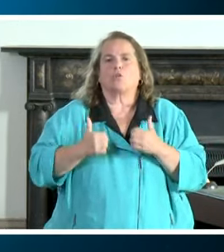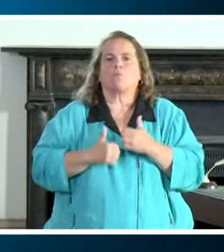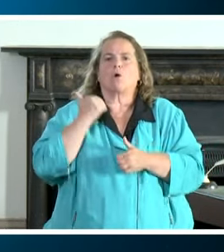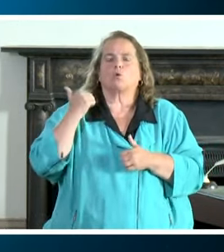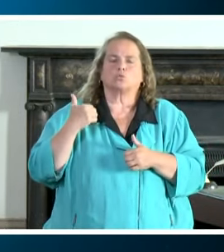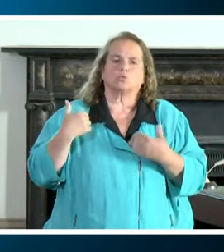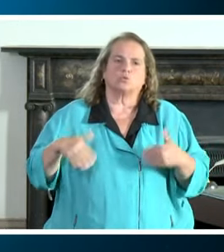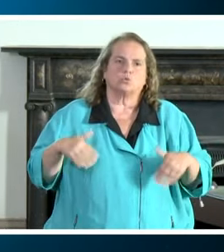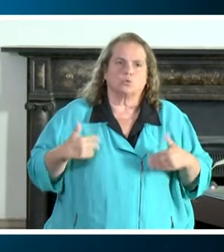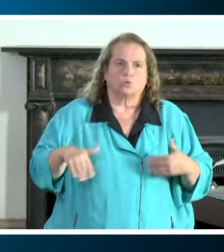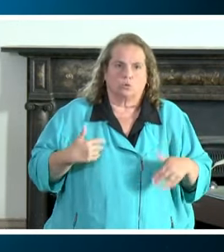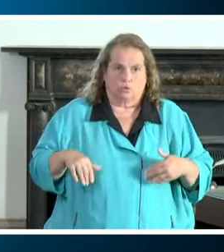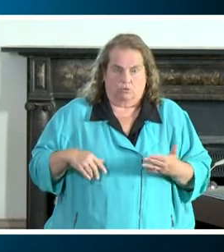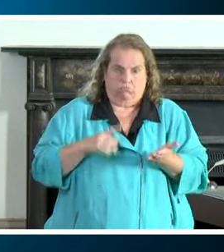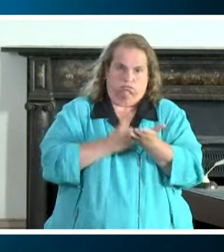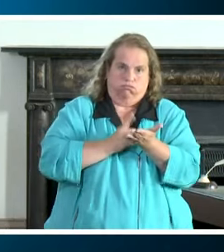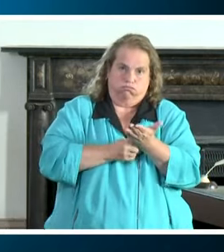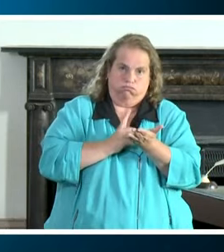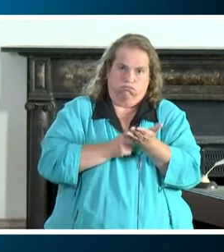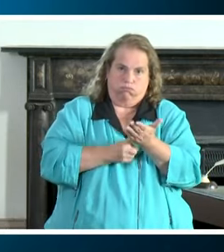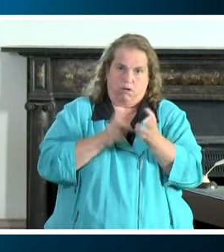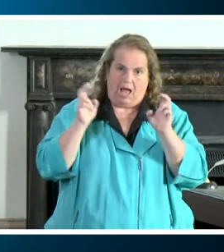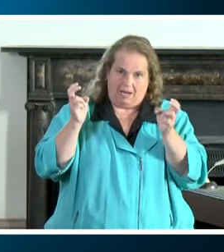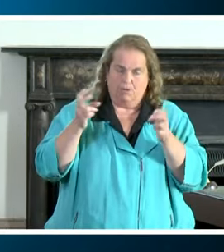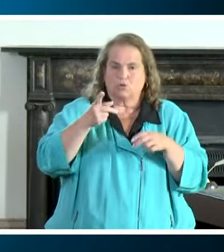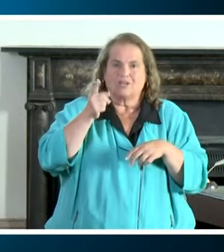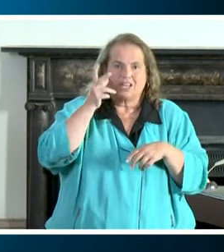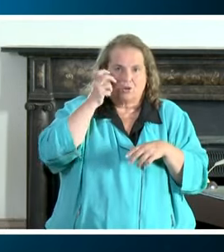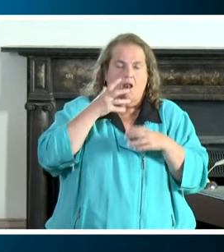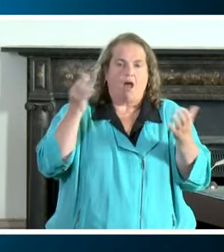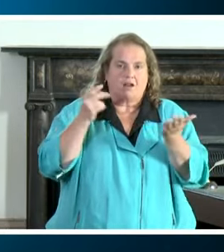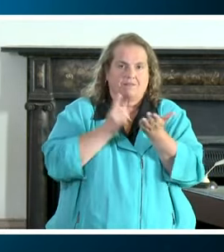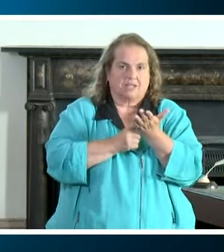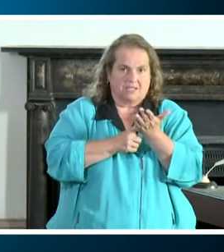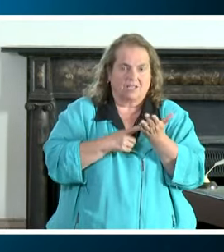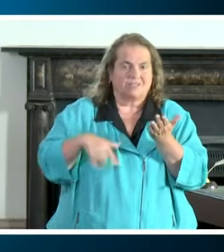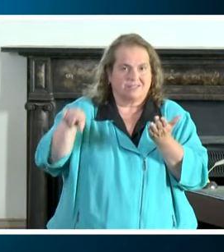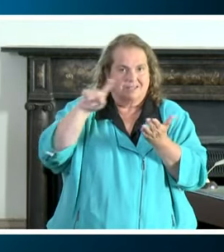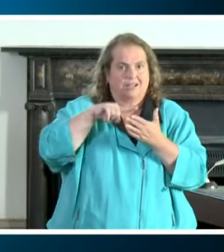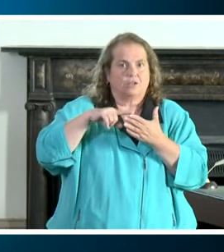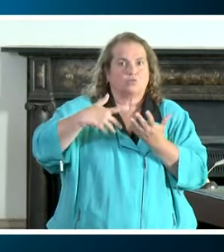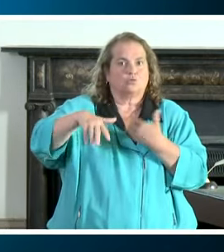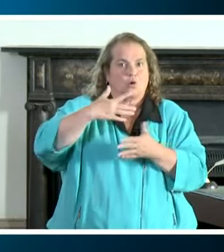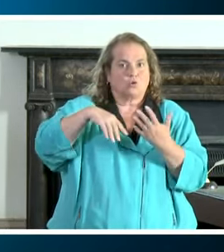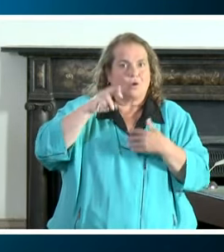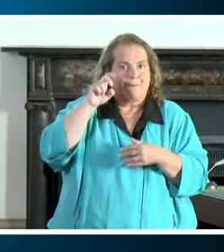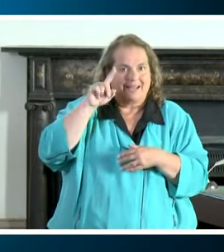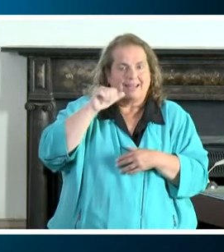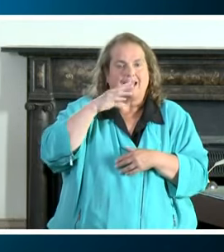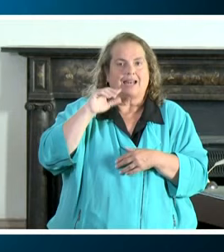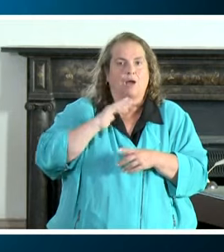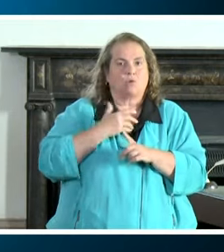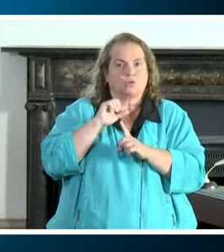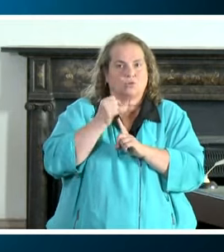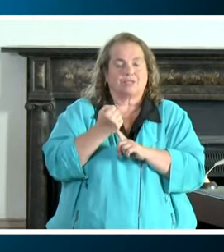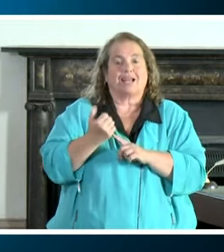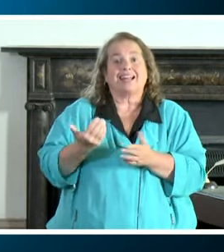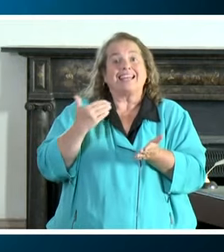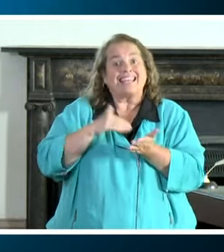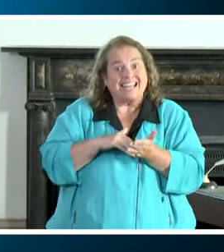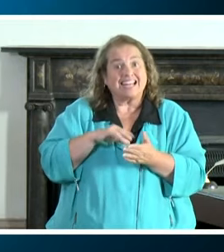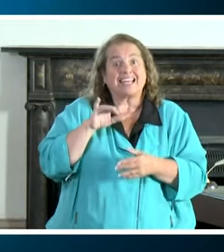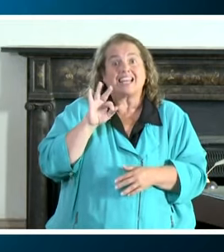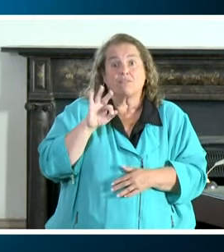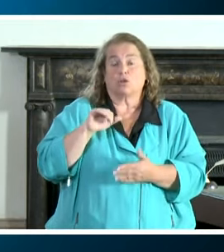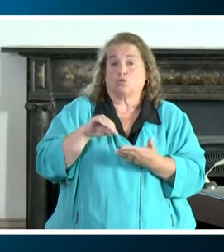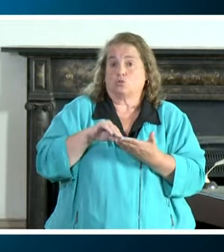items and you're certainly hearing a lot of discussion about that out in social media and in our society again if you